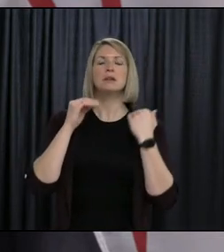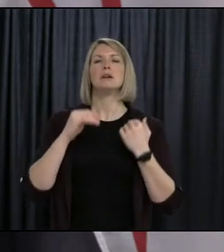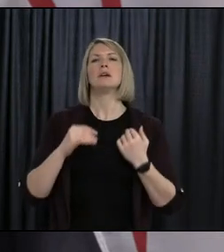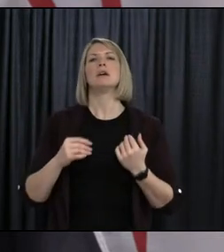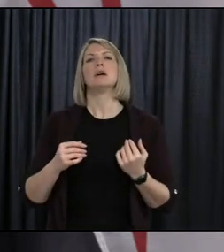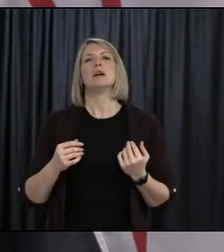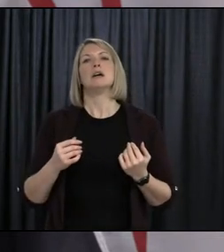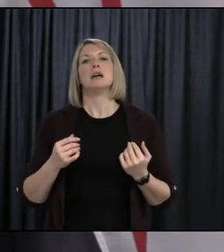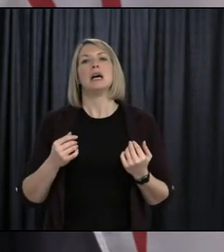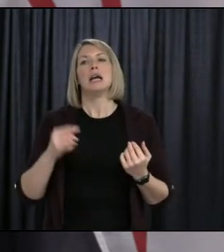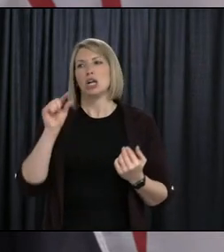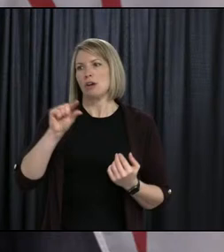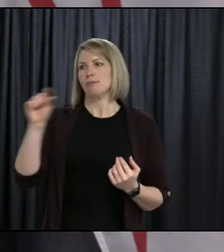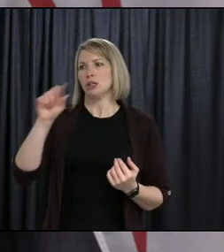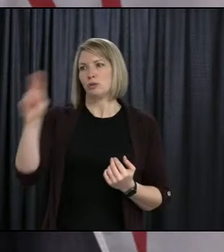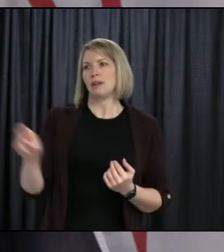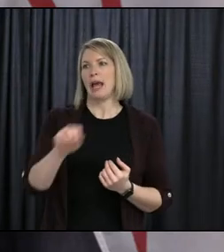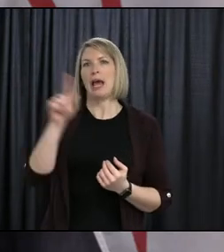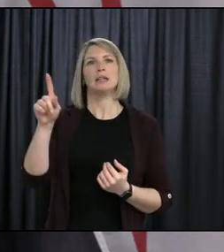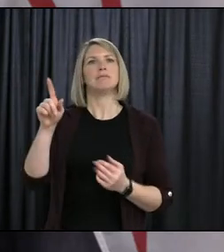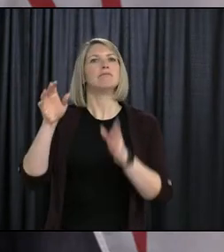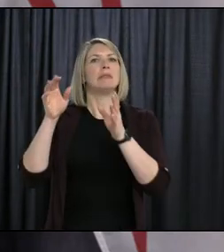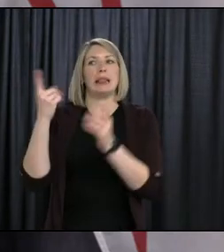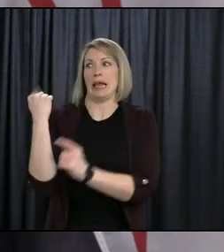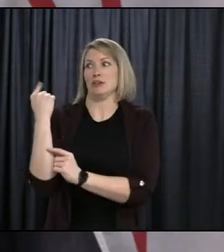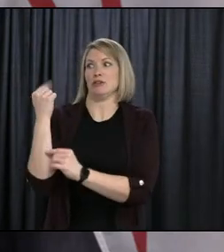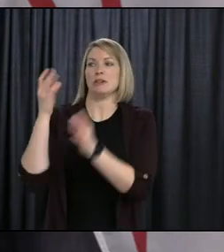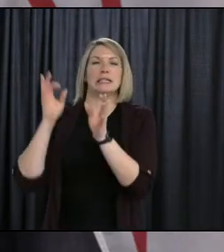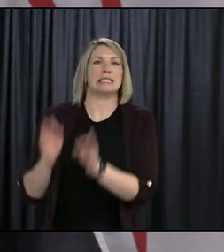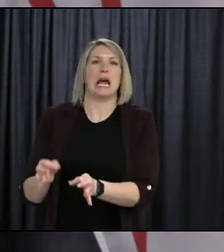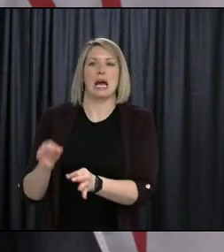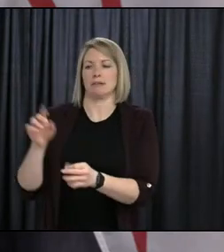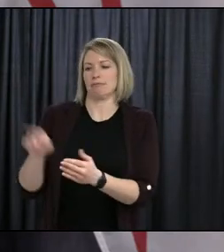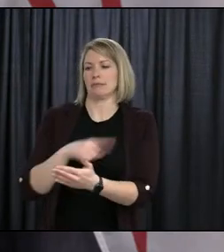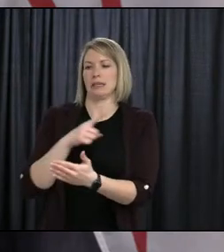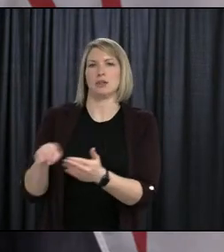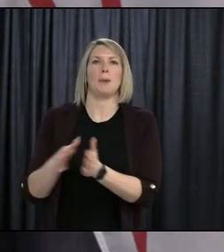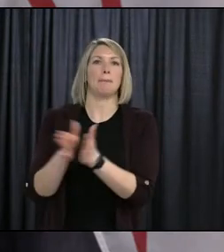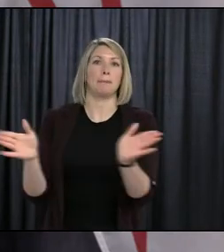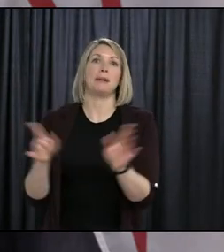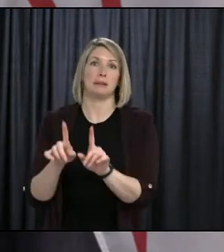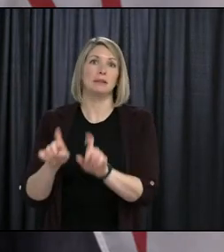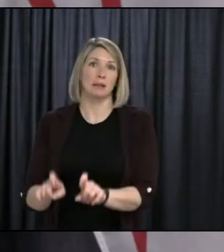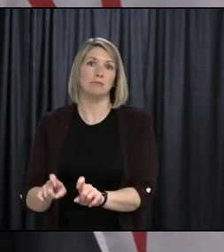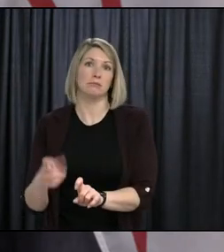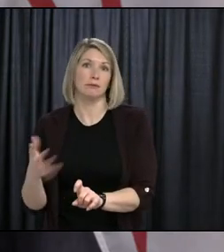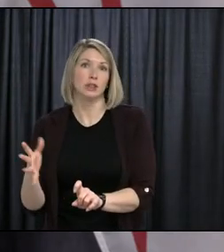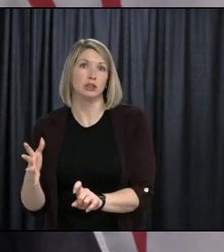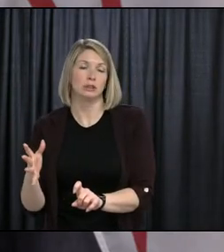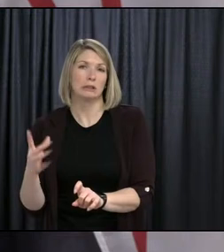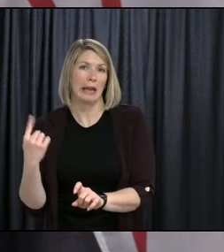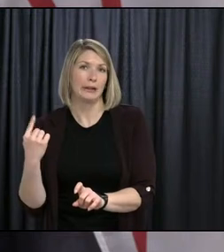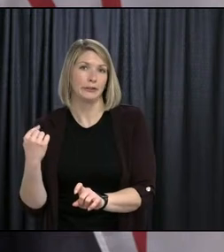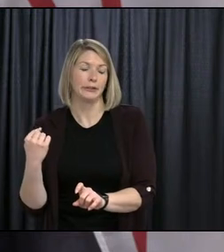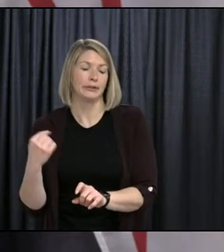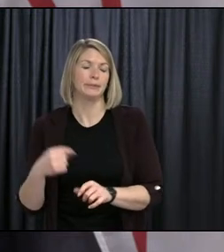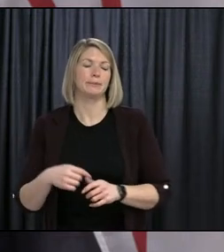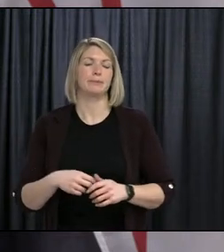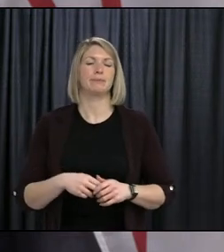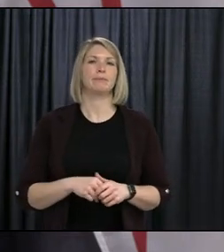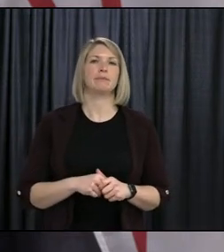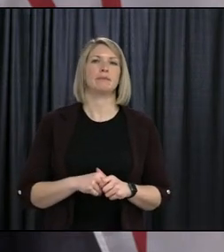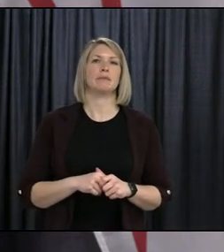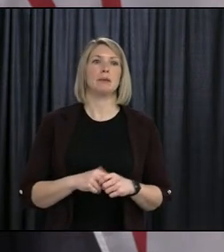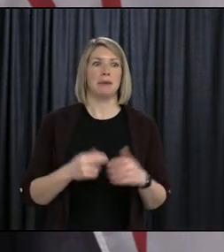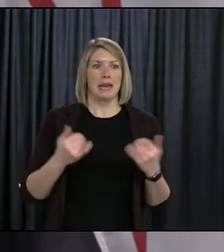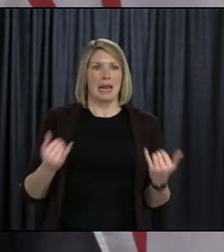canceled public examinations last year. We also, you know, in the district working with the